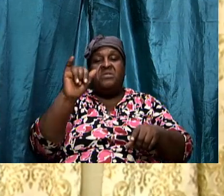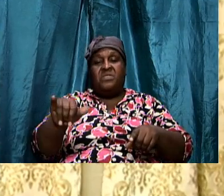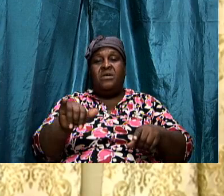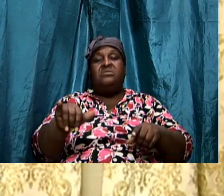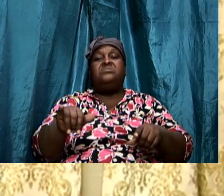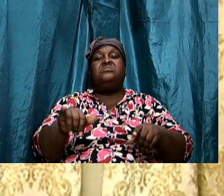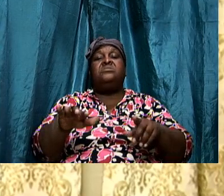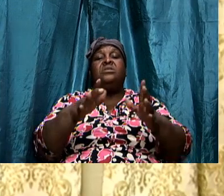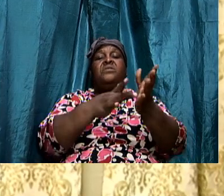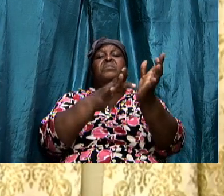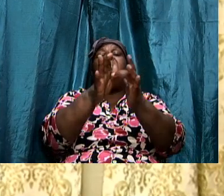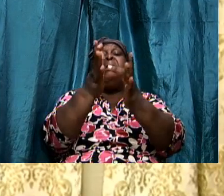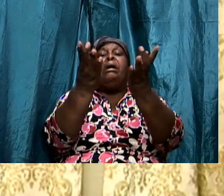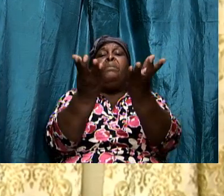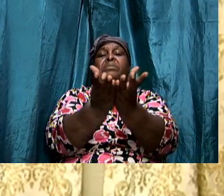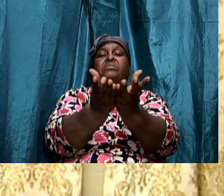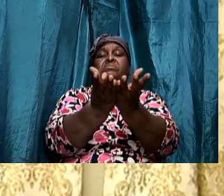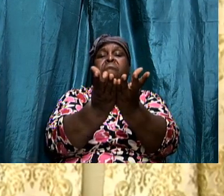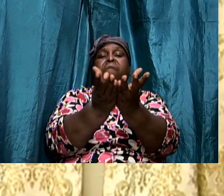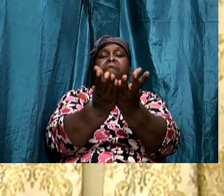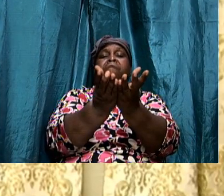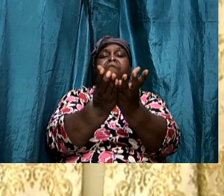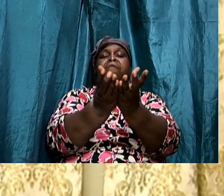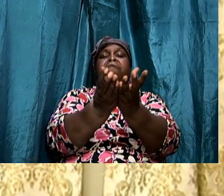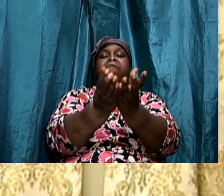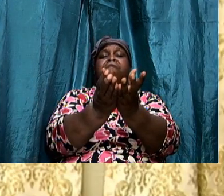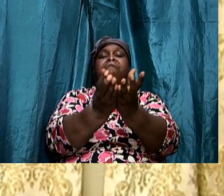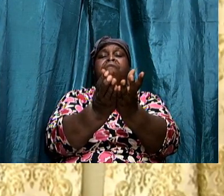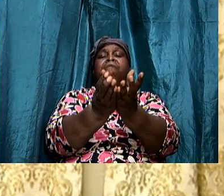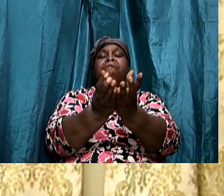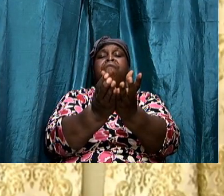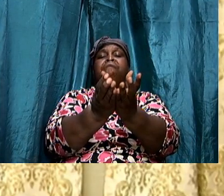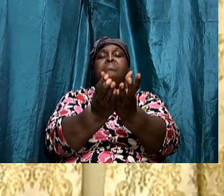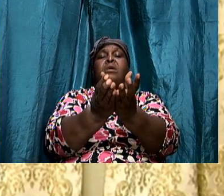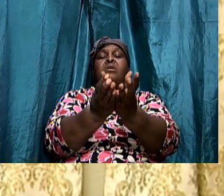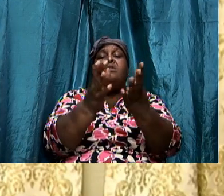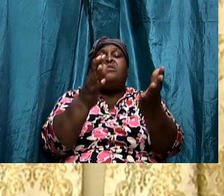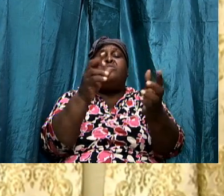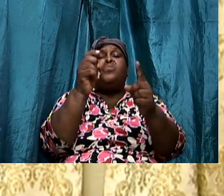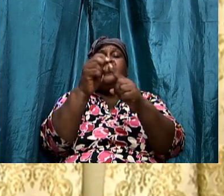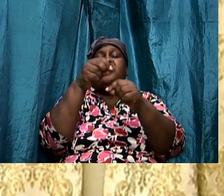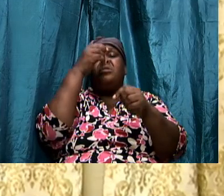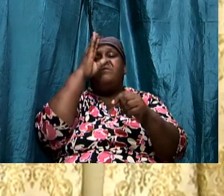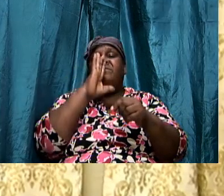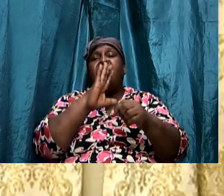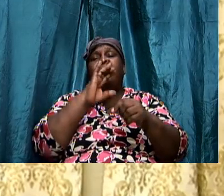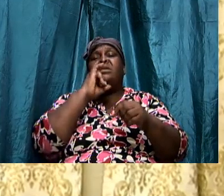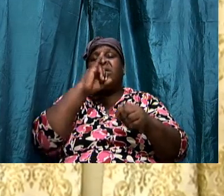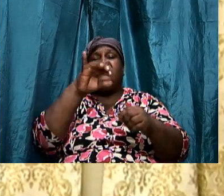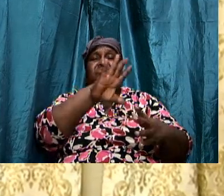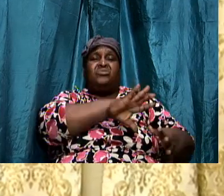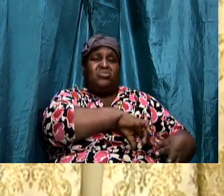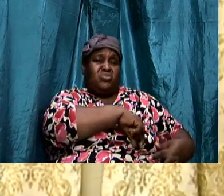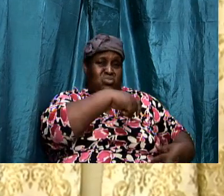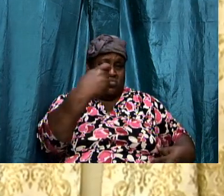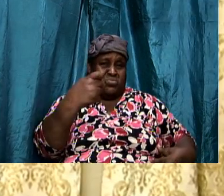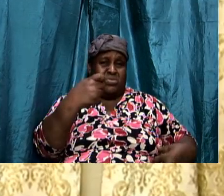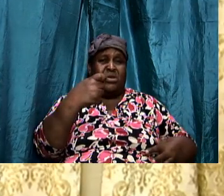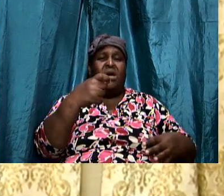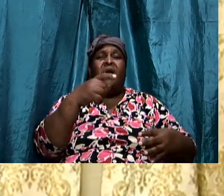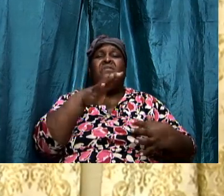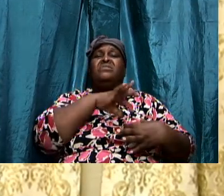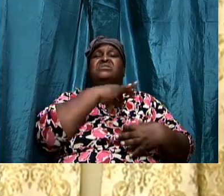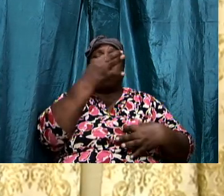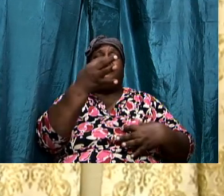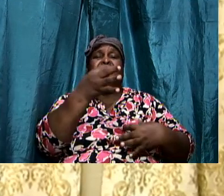is nothing else but the word of God. Those Christians that are not